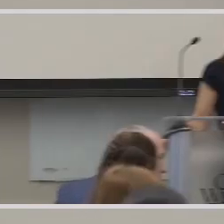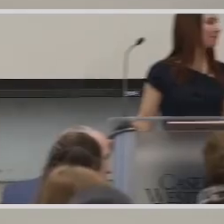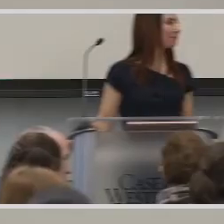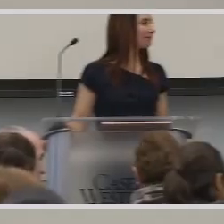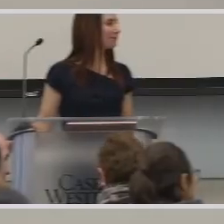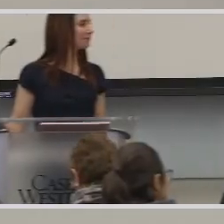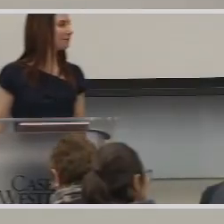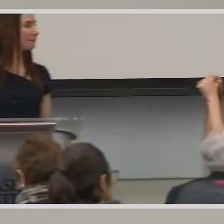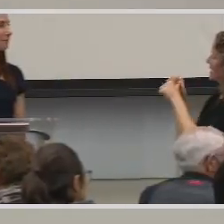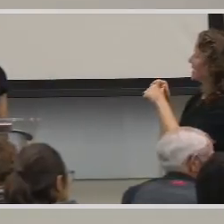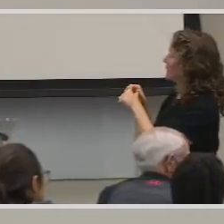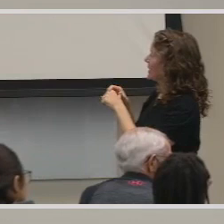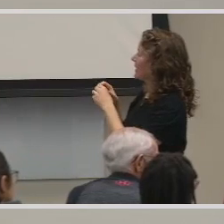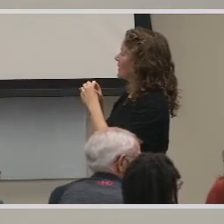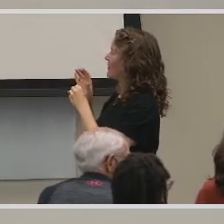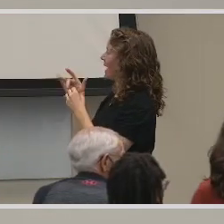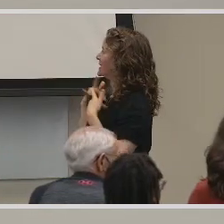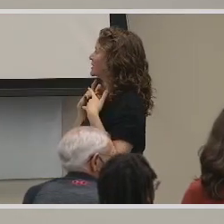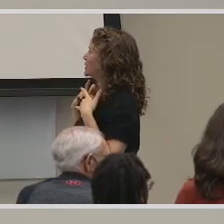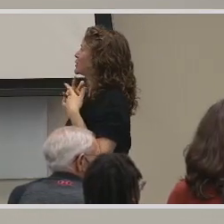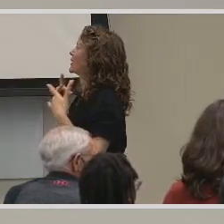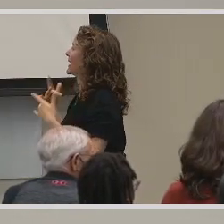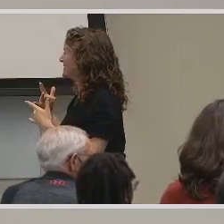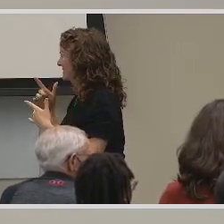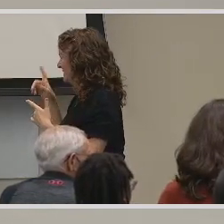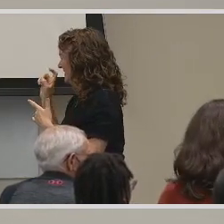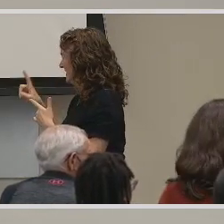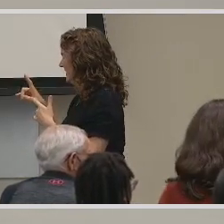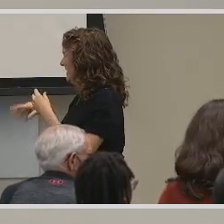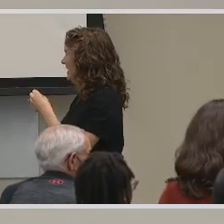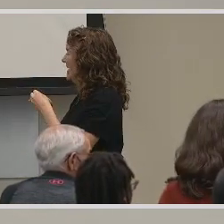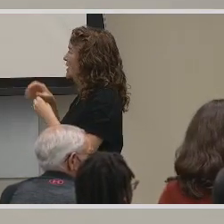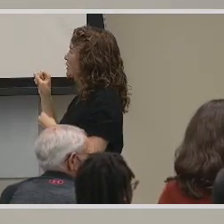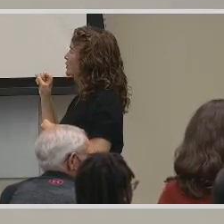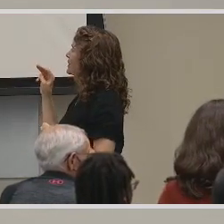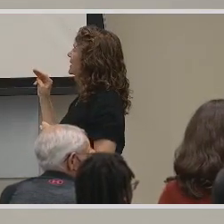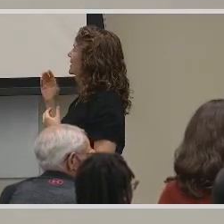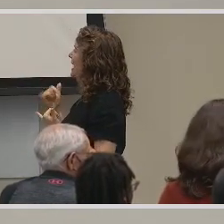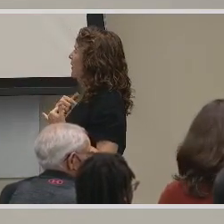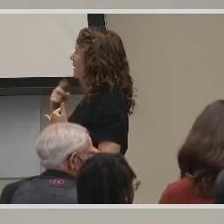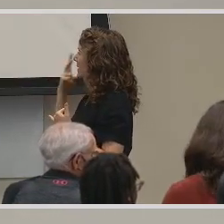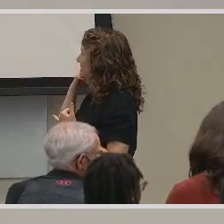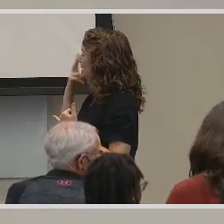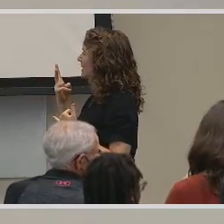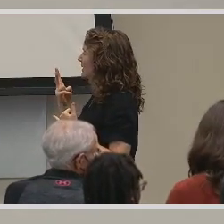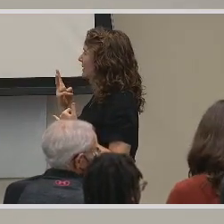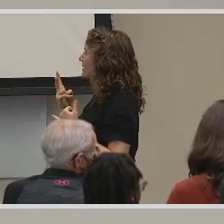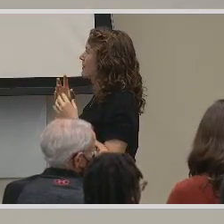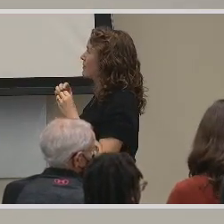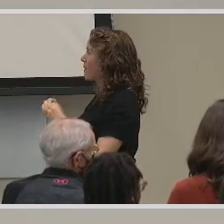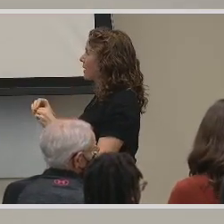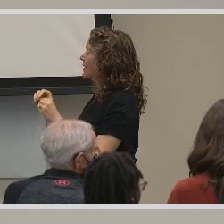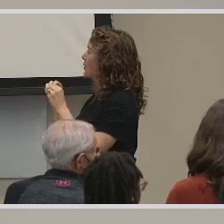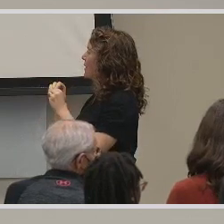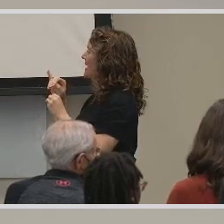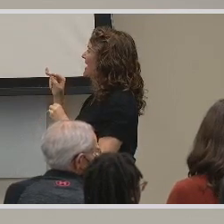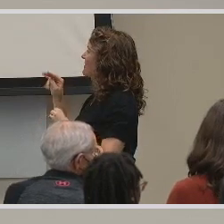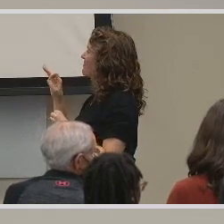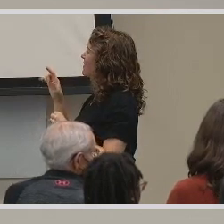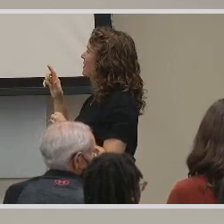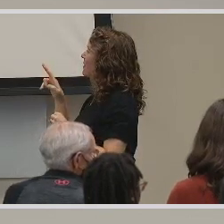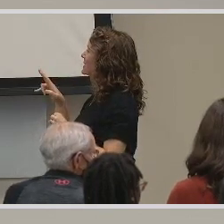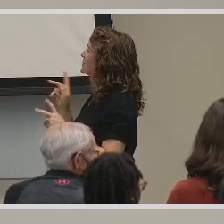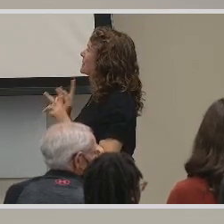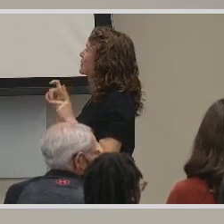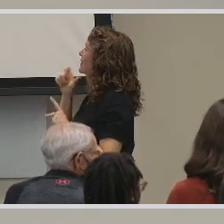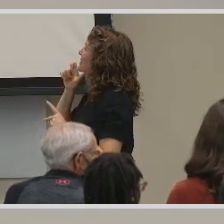Continuing on with trends on social media nowadays, there's a big influx of people that are